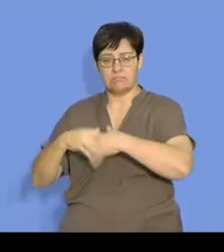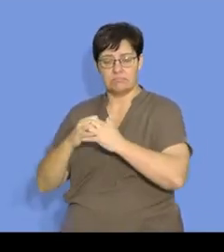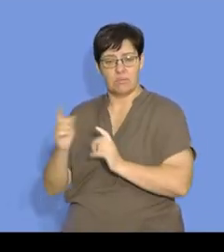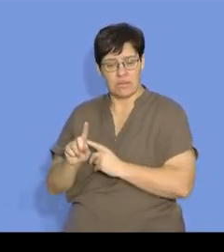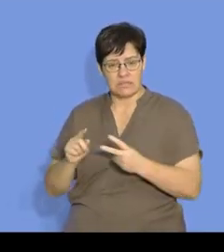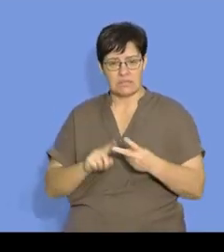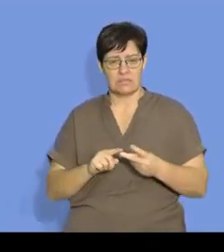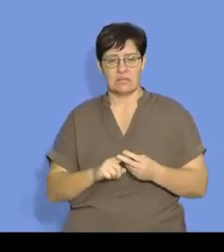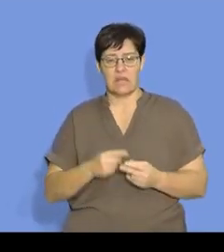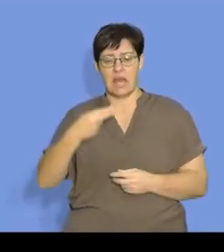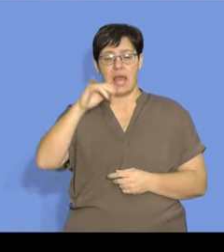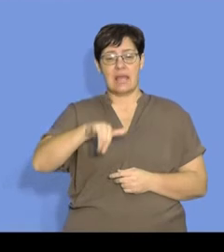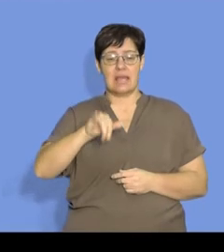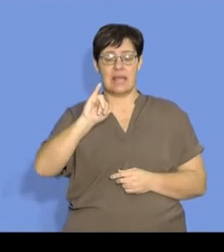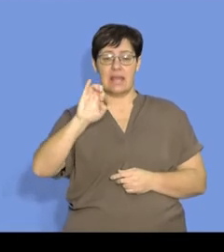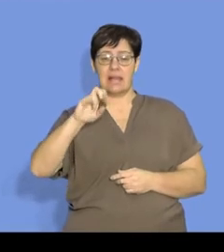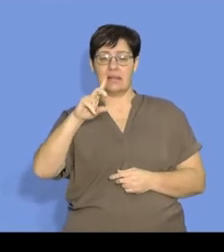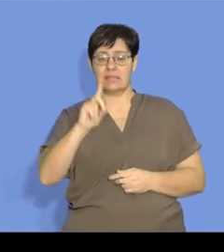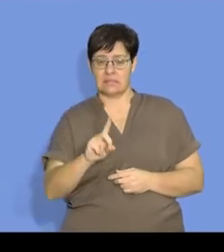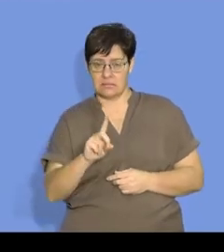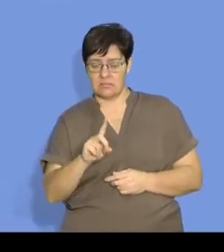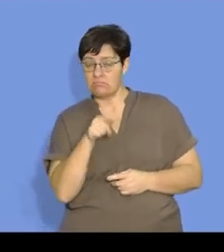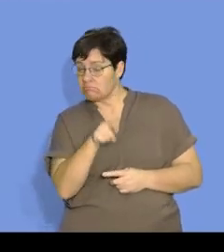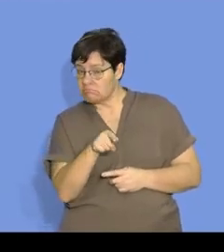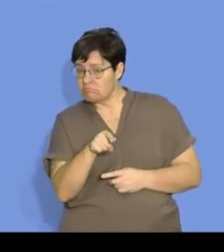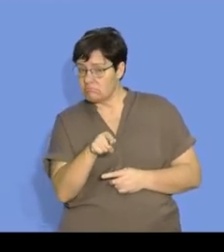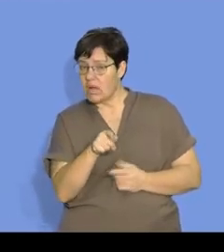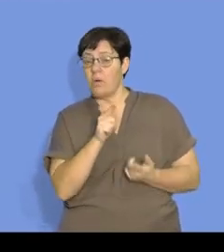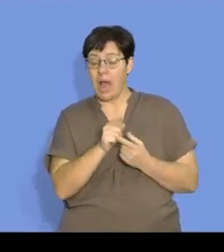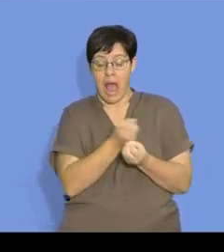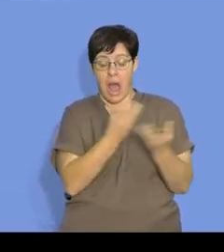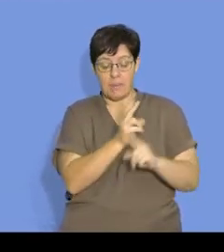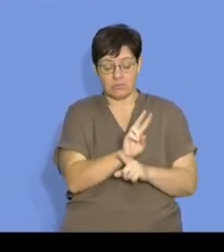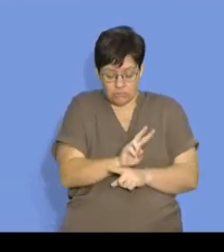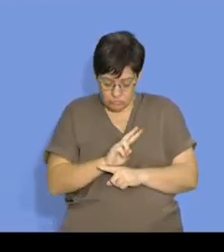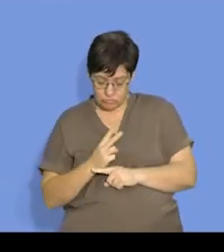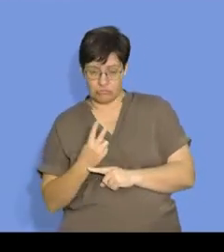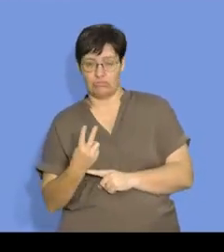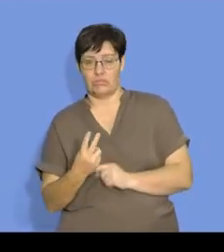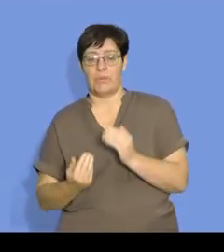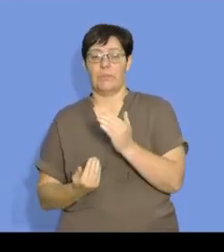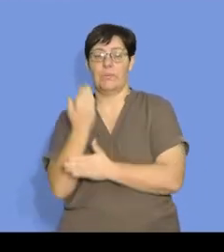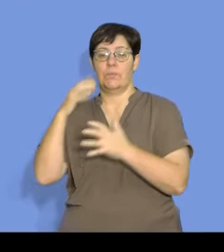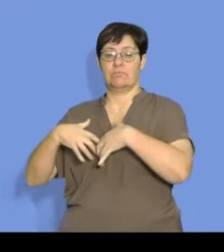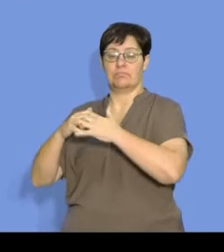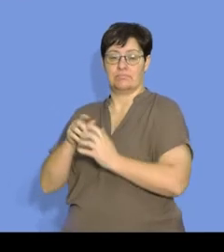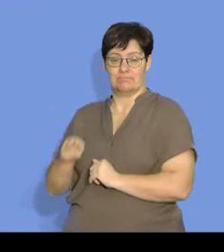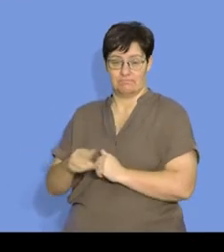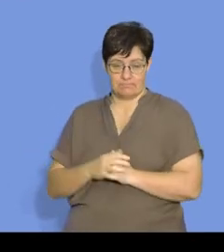then the healed, how much of the substances are converted into a new substance.